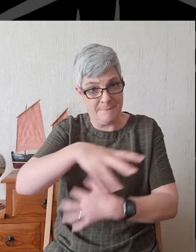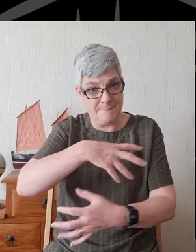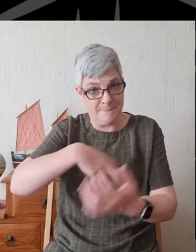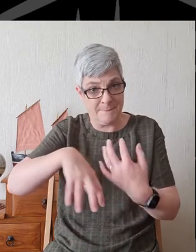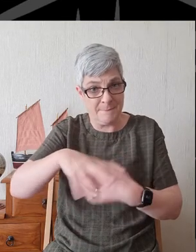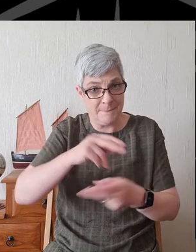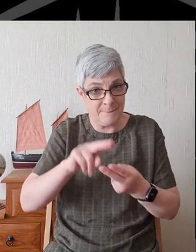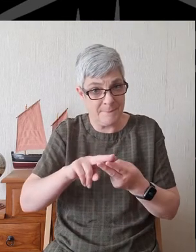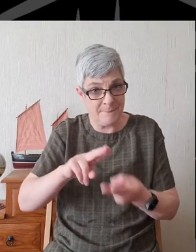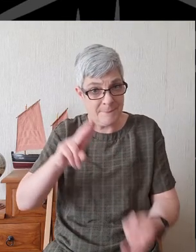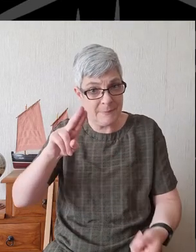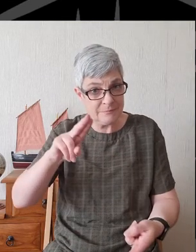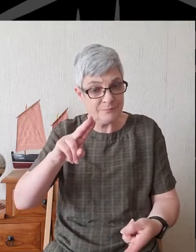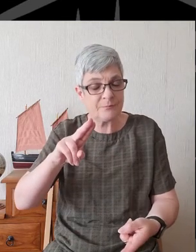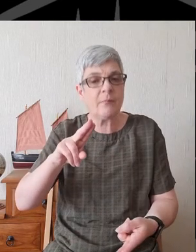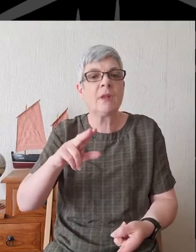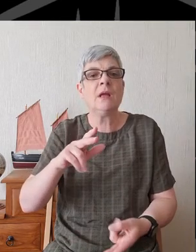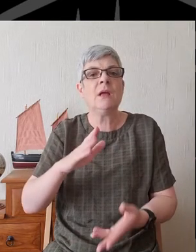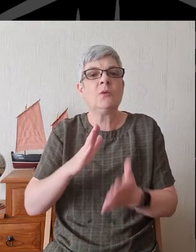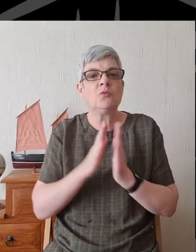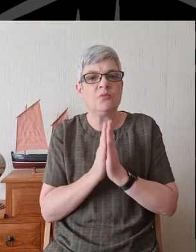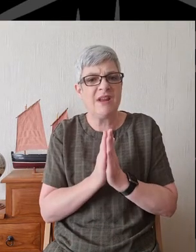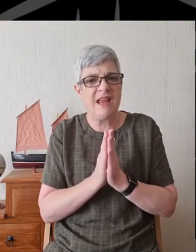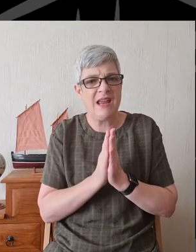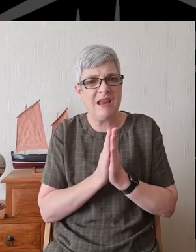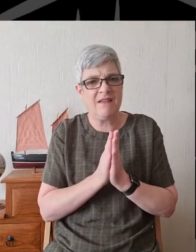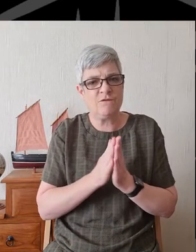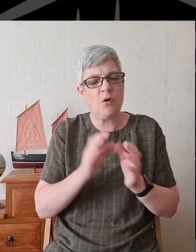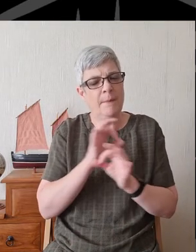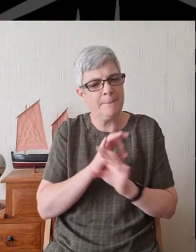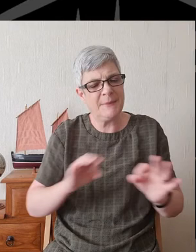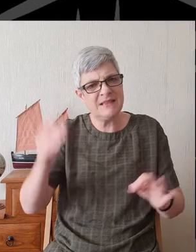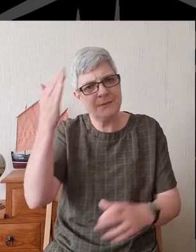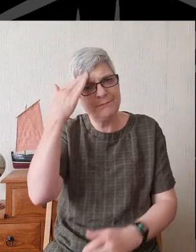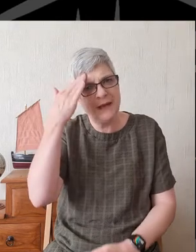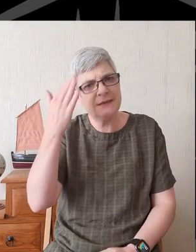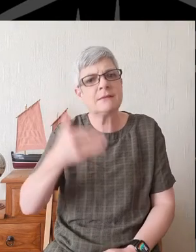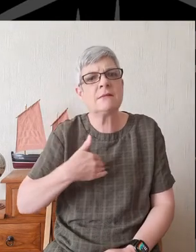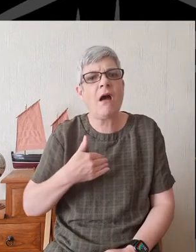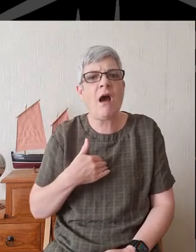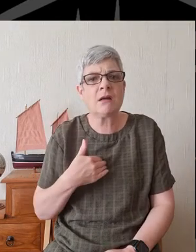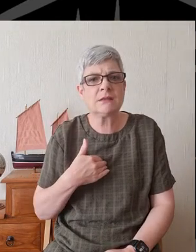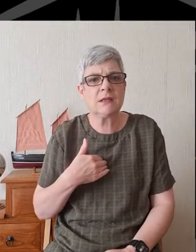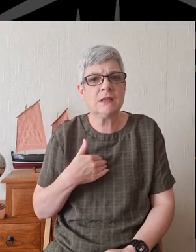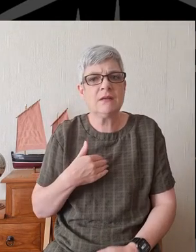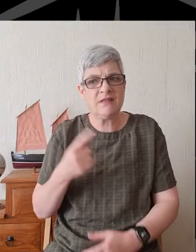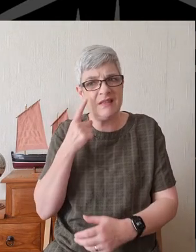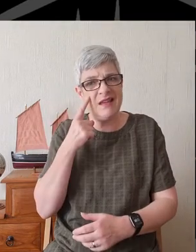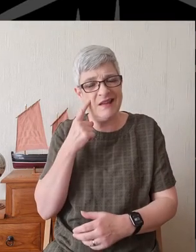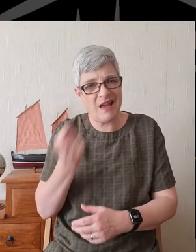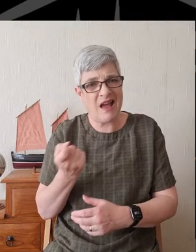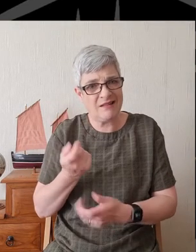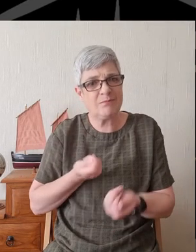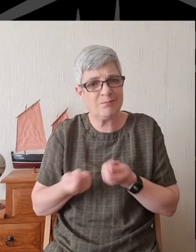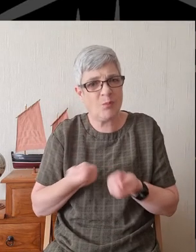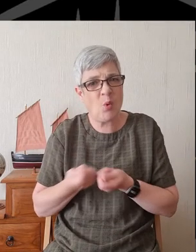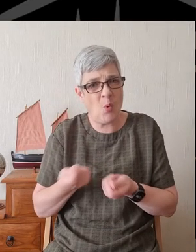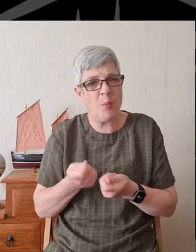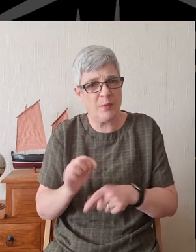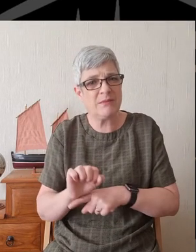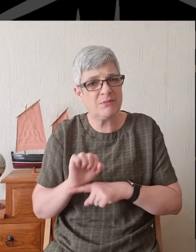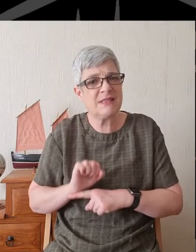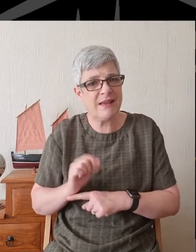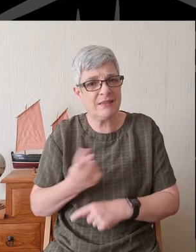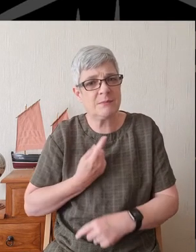We pray for peace of mind And heart That they may take The precautions that they need And